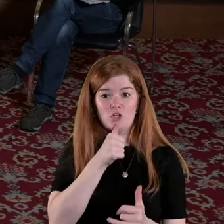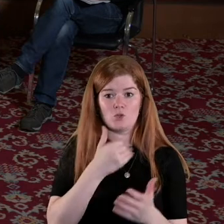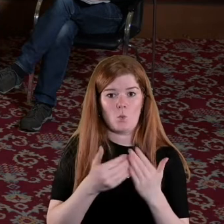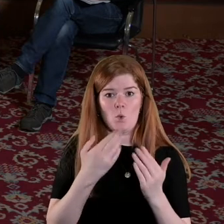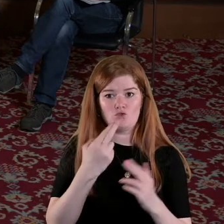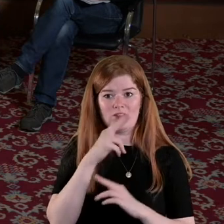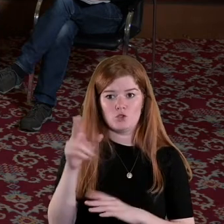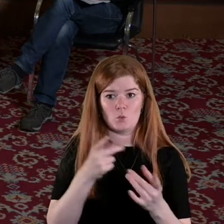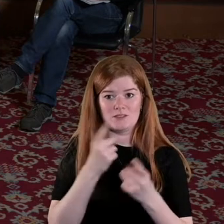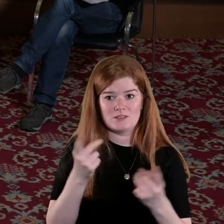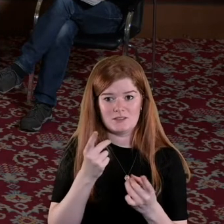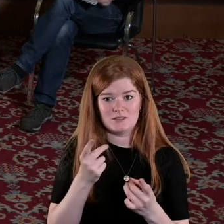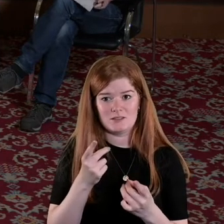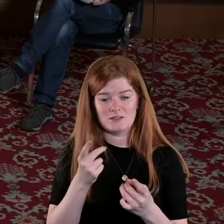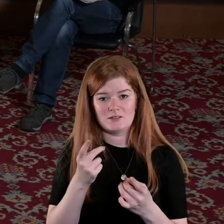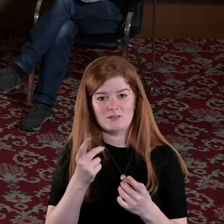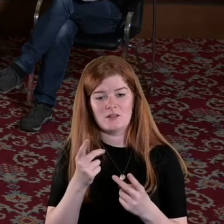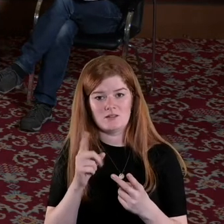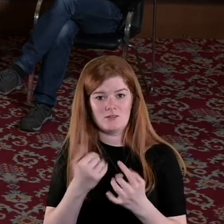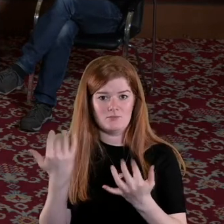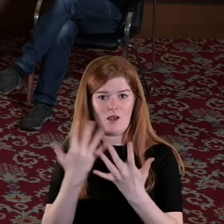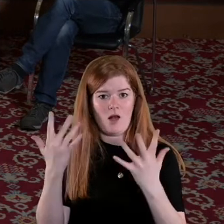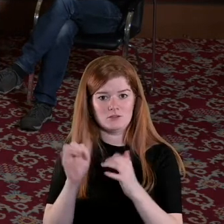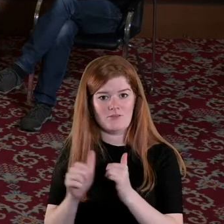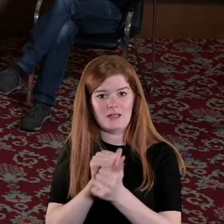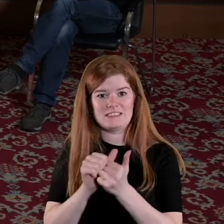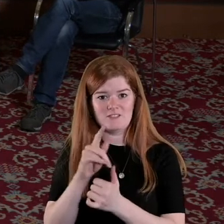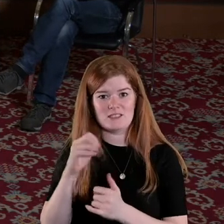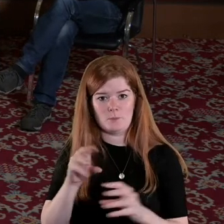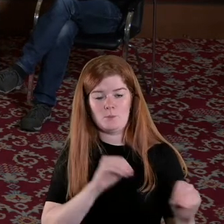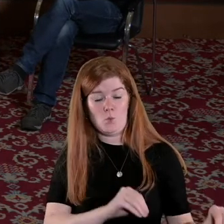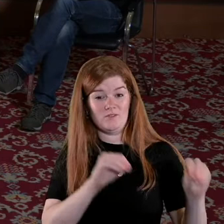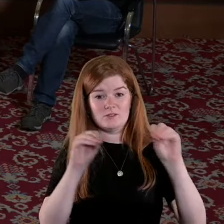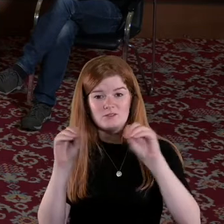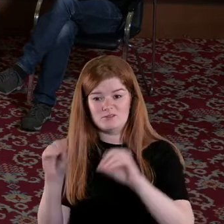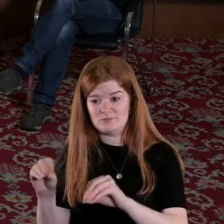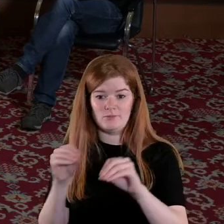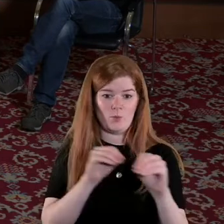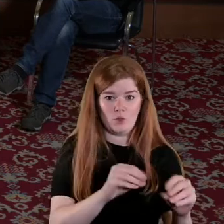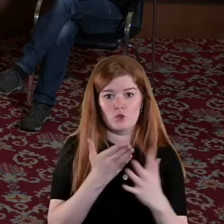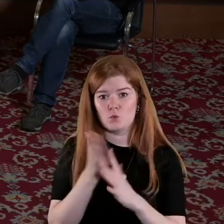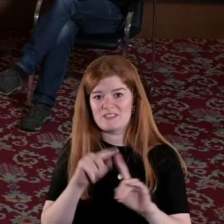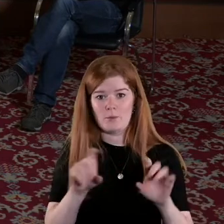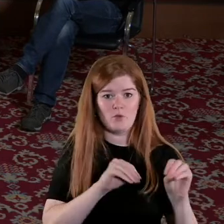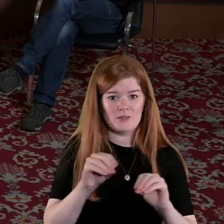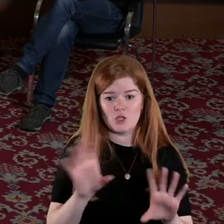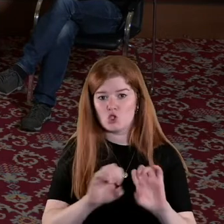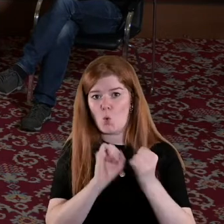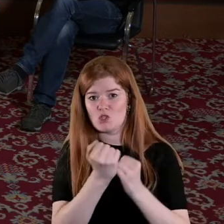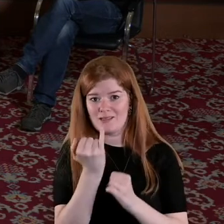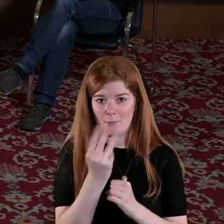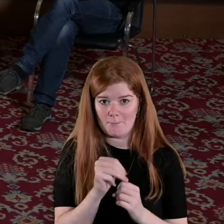did because many of the activists moved across the various movements socialist, socialism,